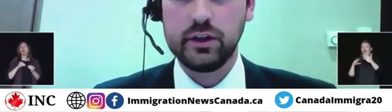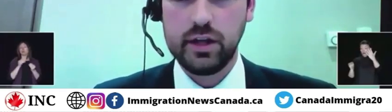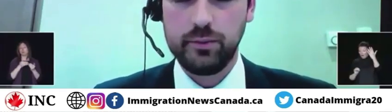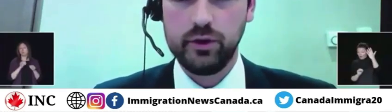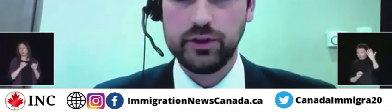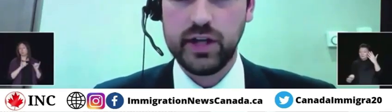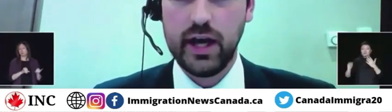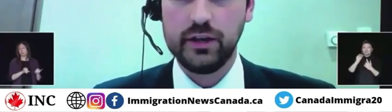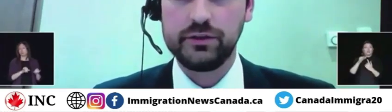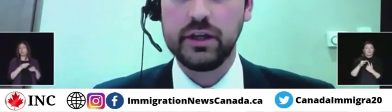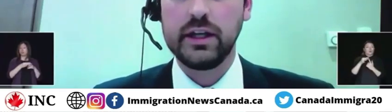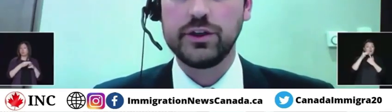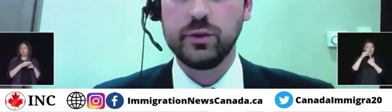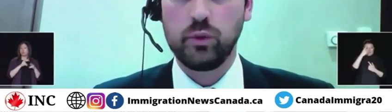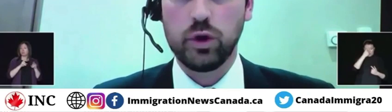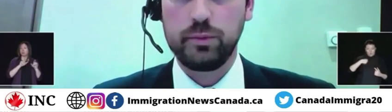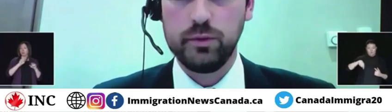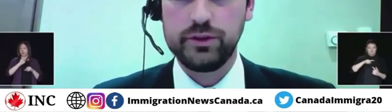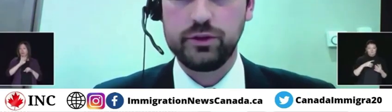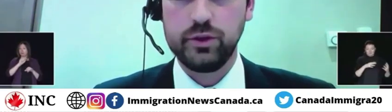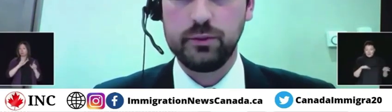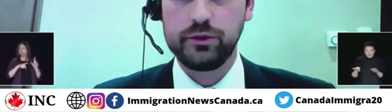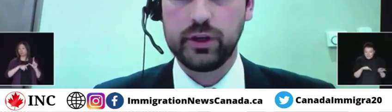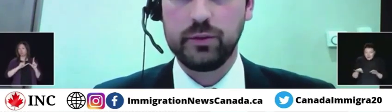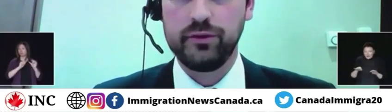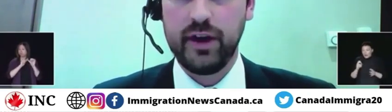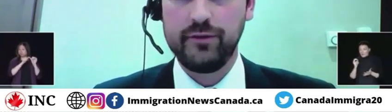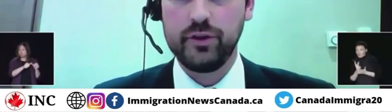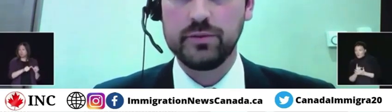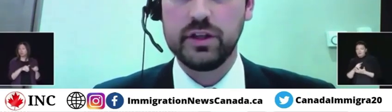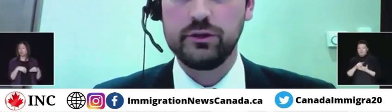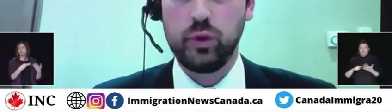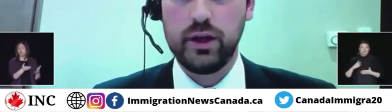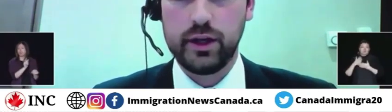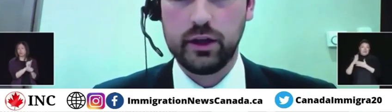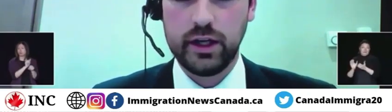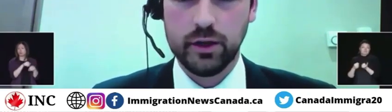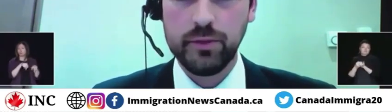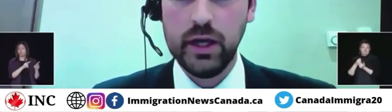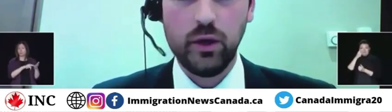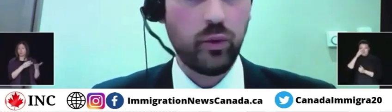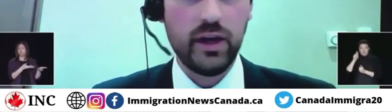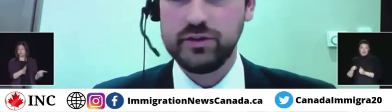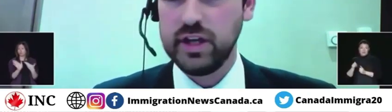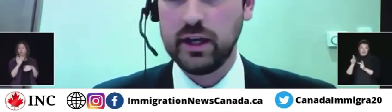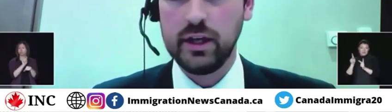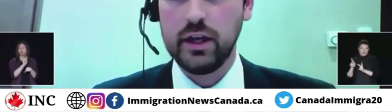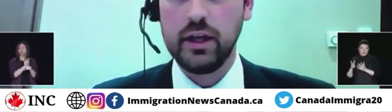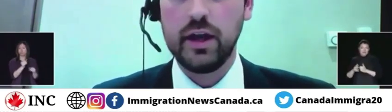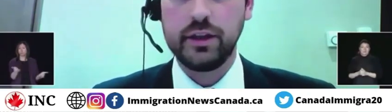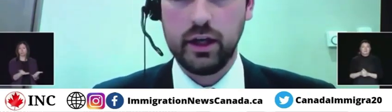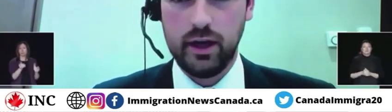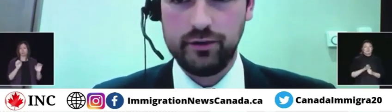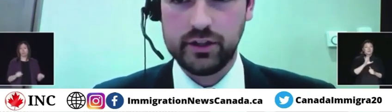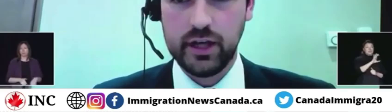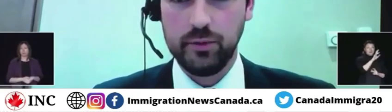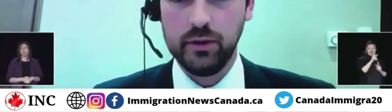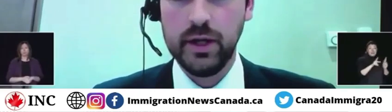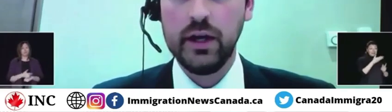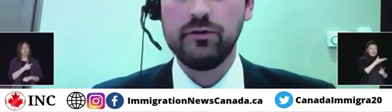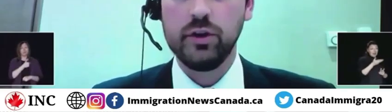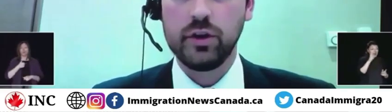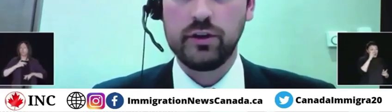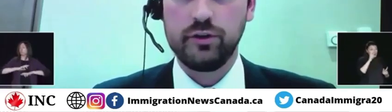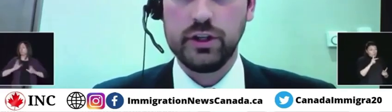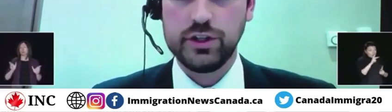by extending their temporary status and issuing work permits to them so they can provide for themselves while they are here. We have taken nothing off